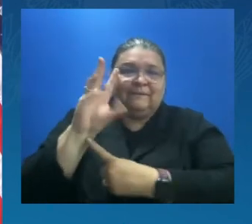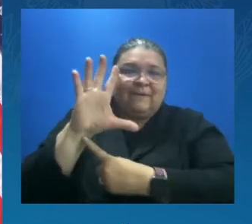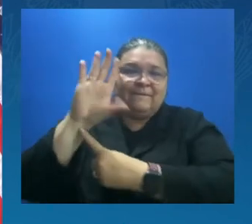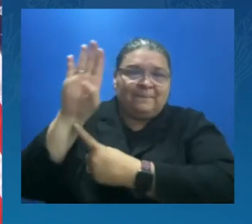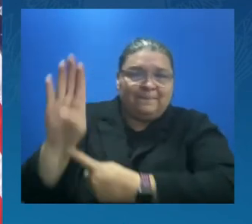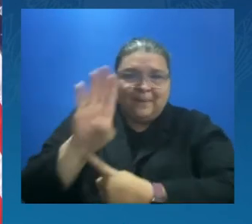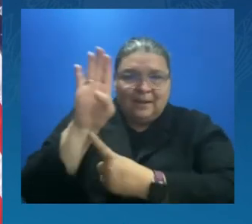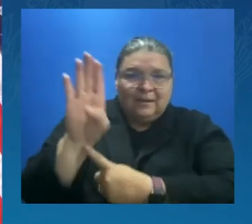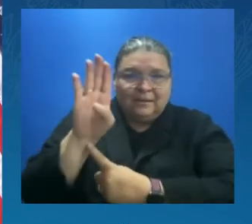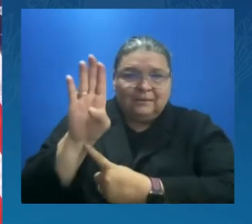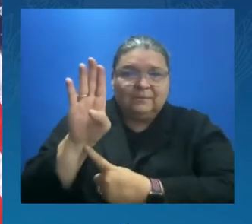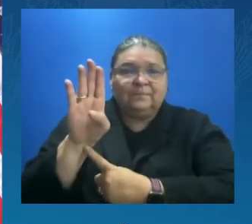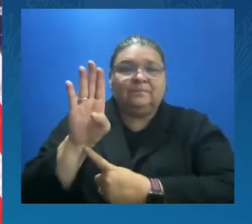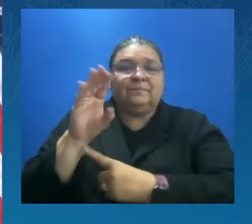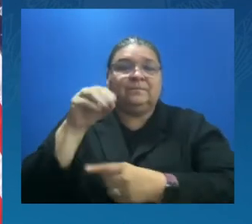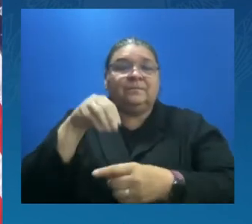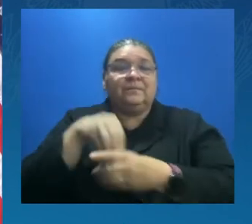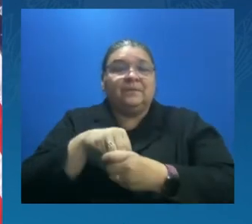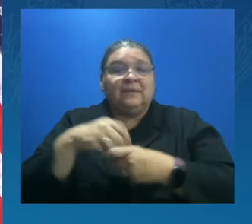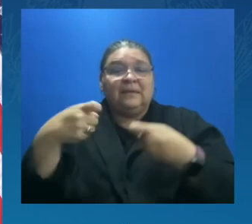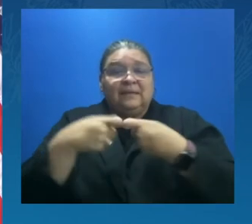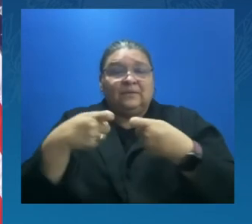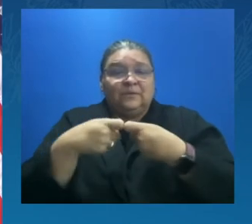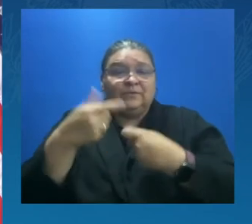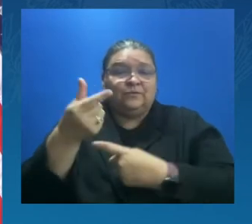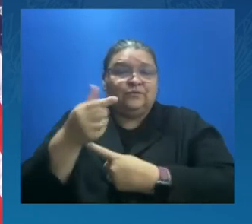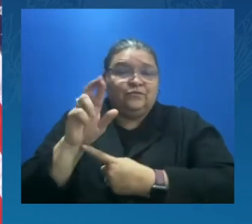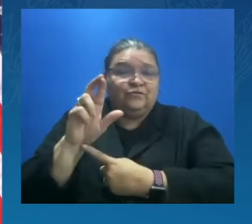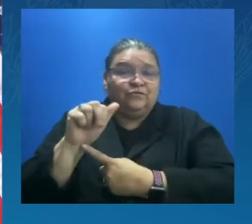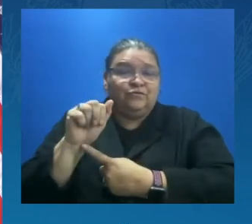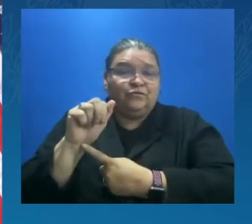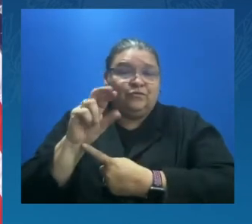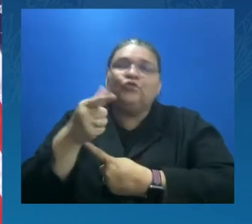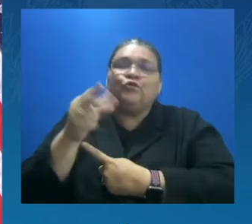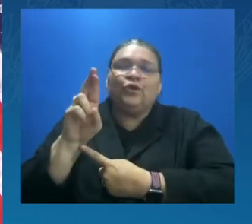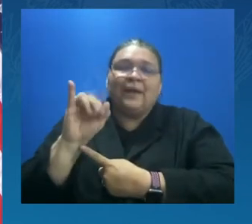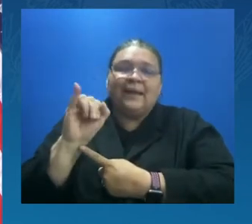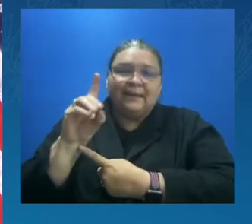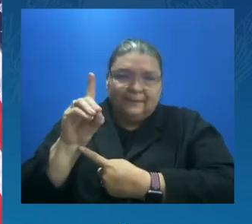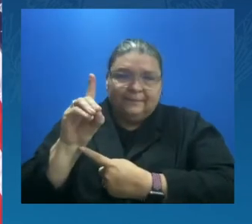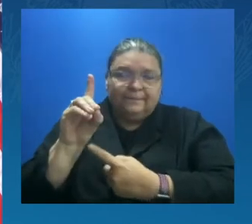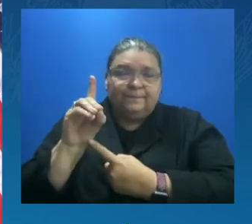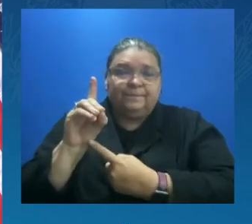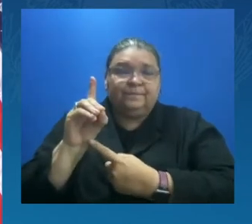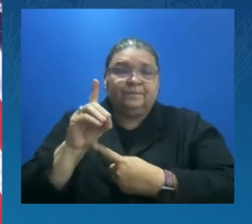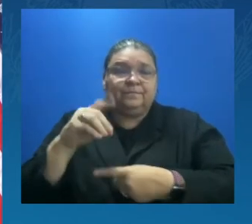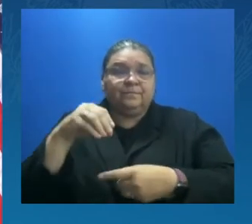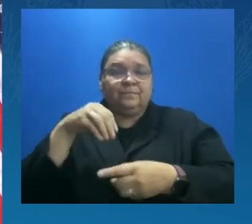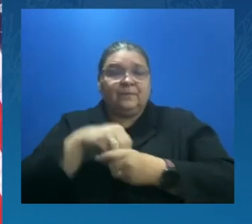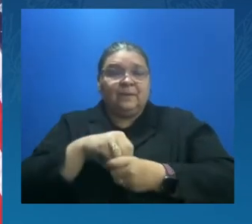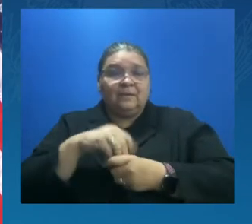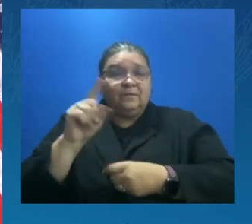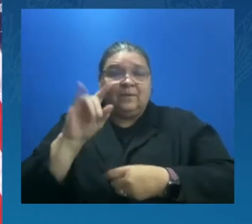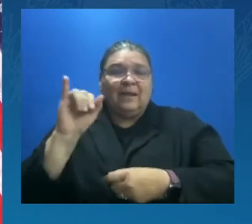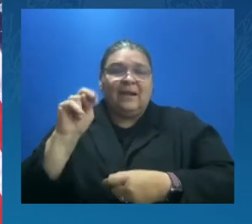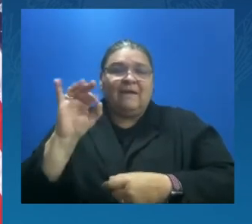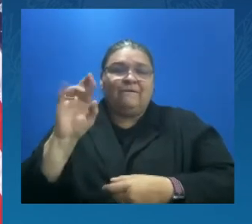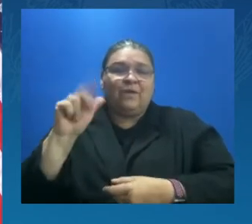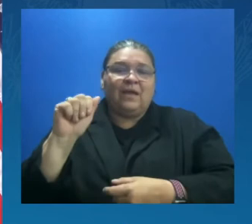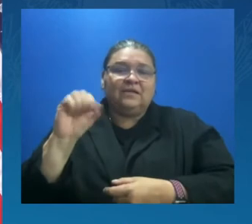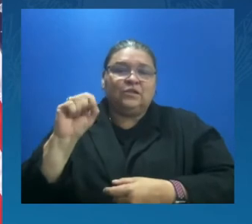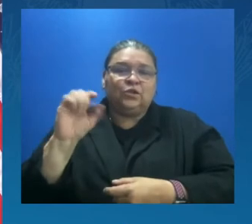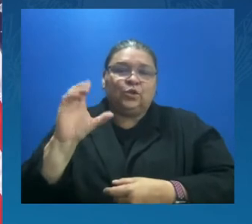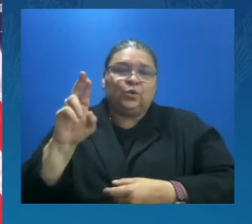transmission infrastructure for our nation. So, to build thousands of miles of new resilient transmission lines.